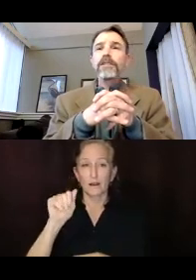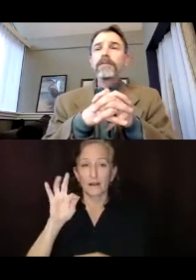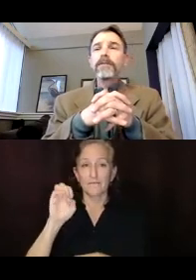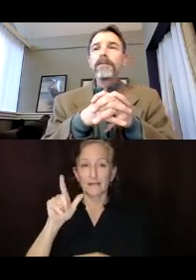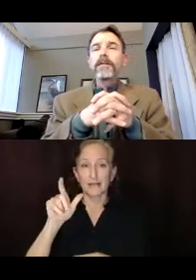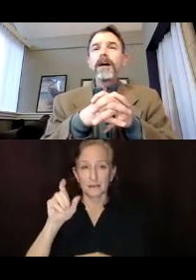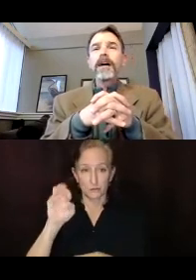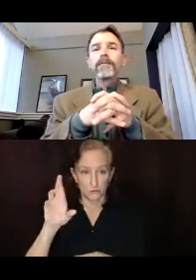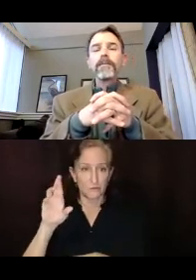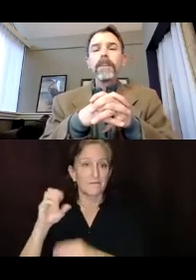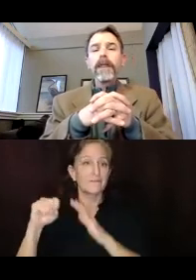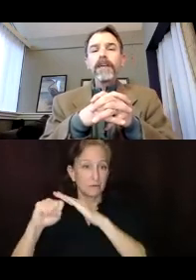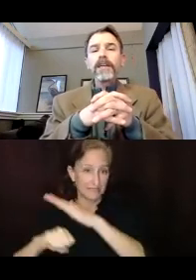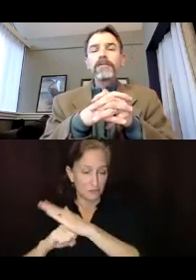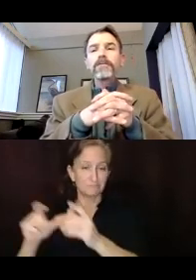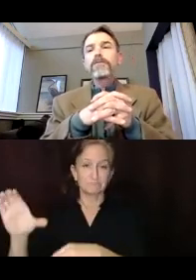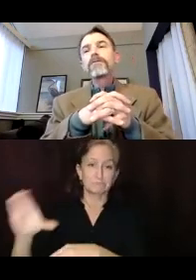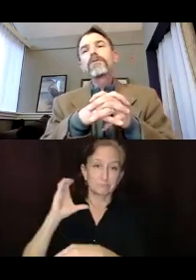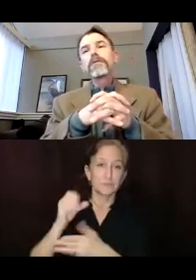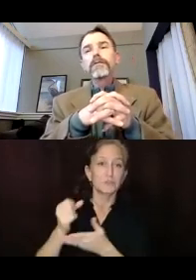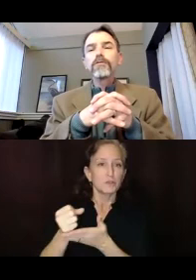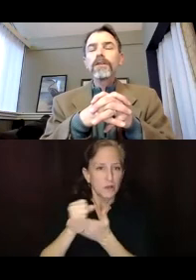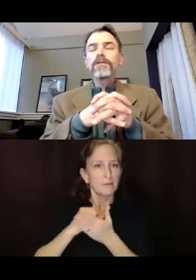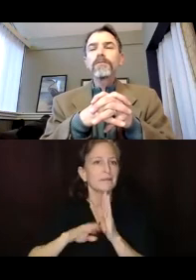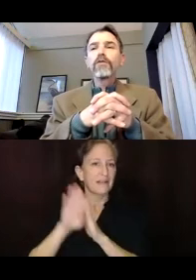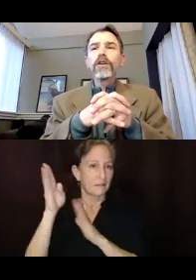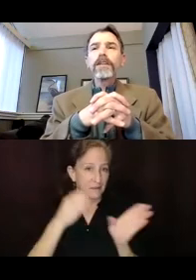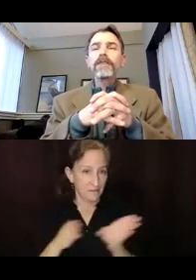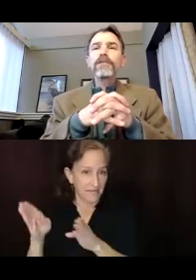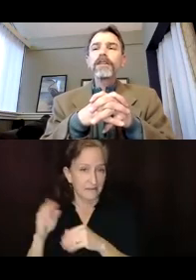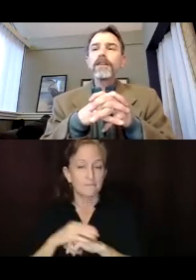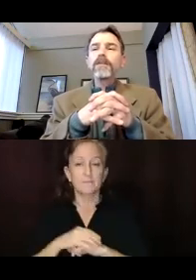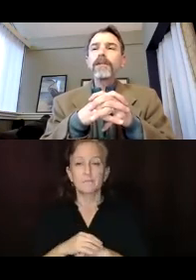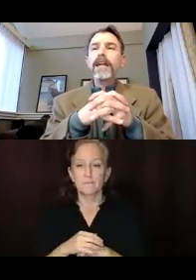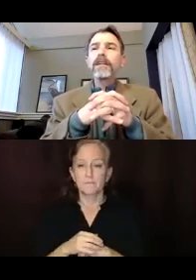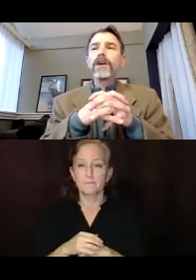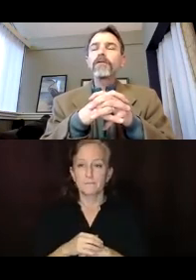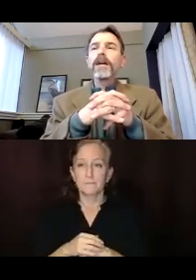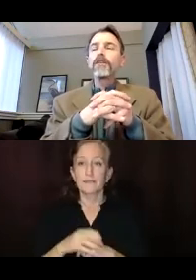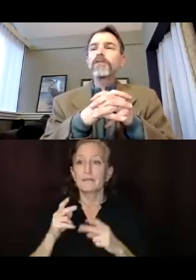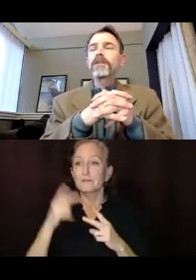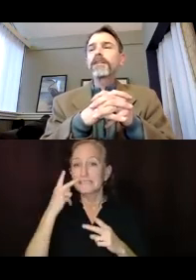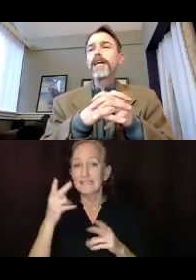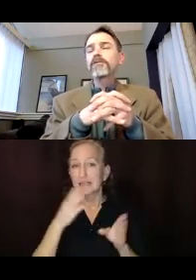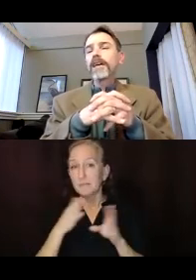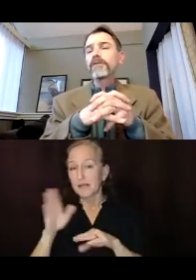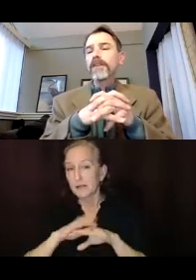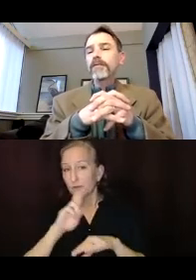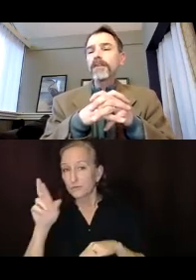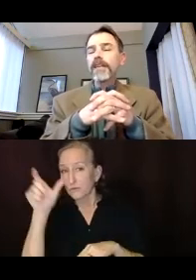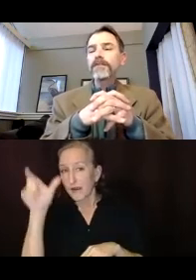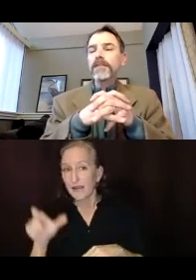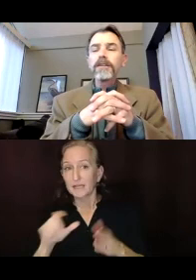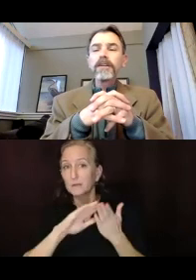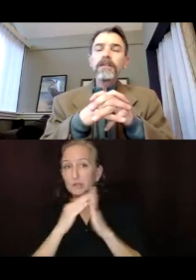strategy. Um, in, even before that, if you look at the plan on the far right is our community action plan for